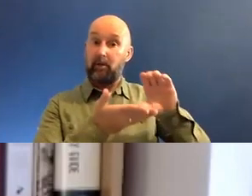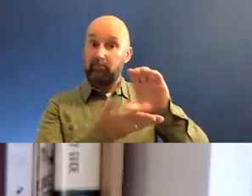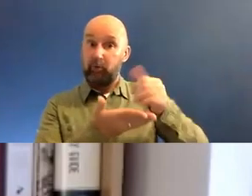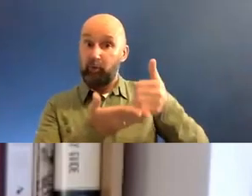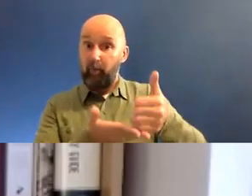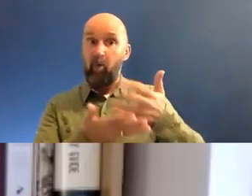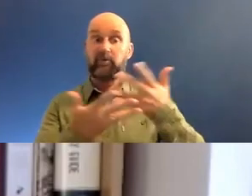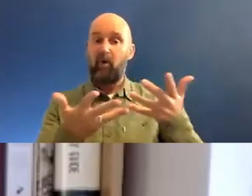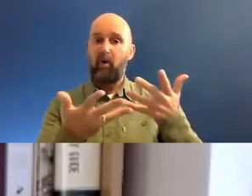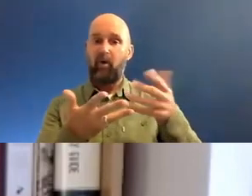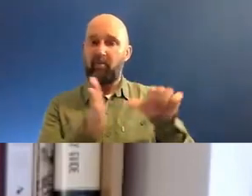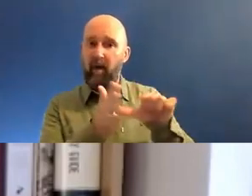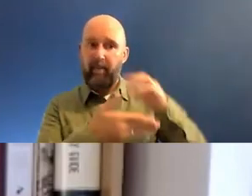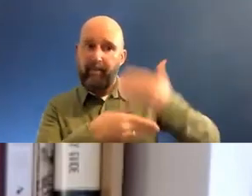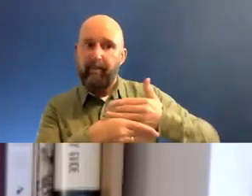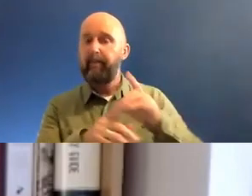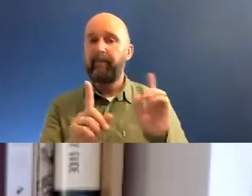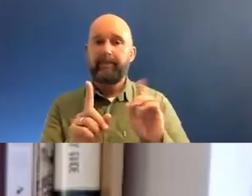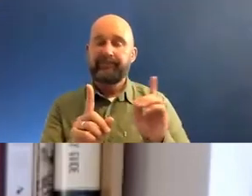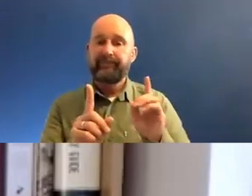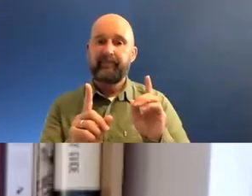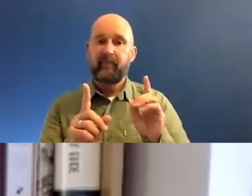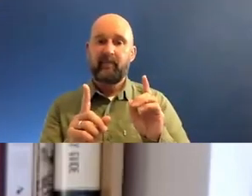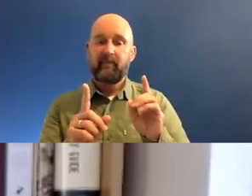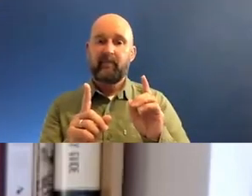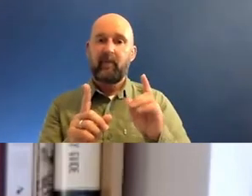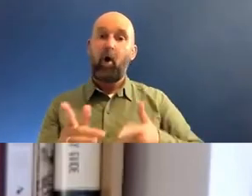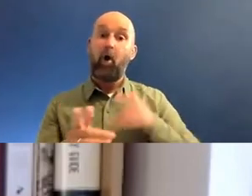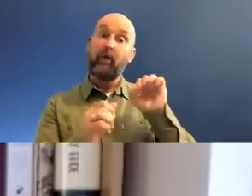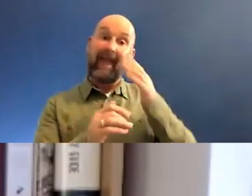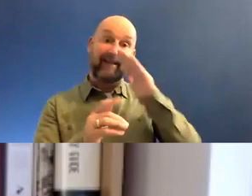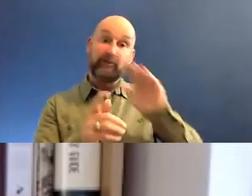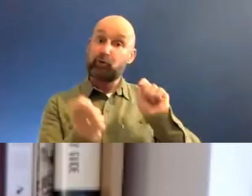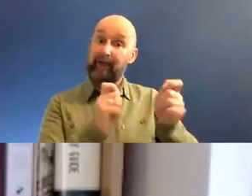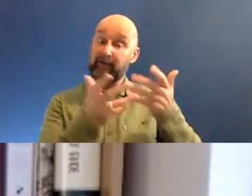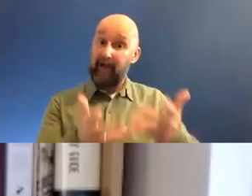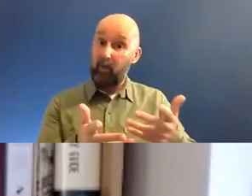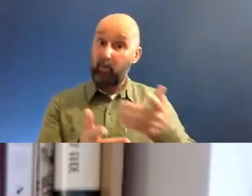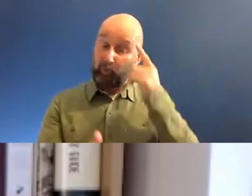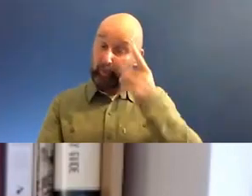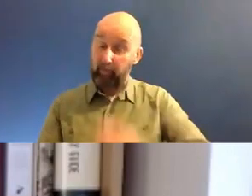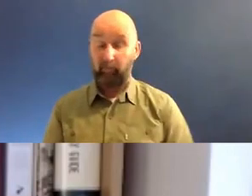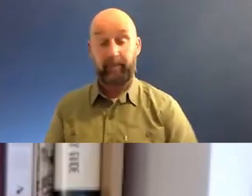or, or otherwise, whether feelings or responses have changed over the years that you've been working perhaps.